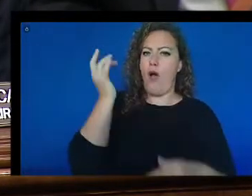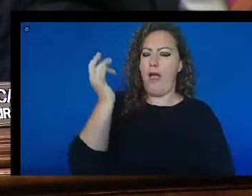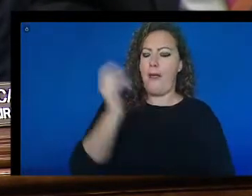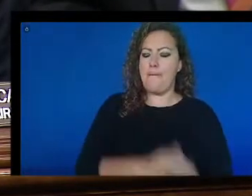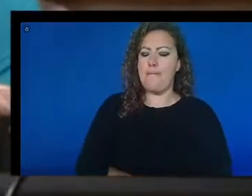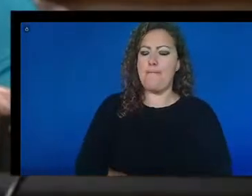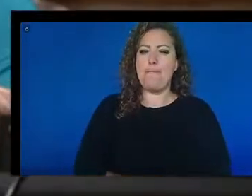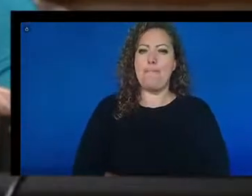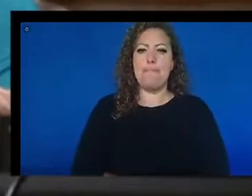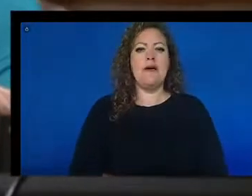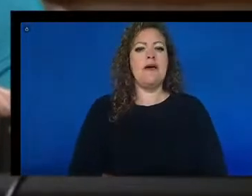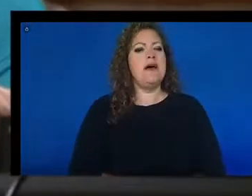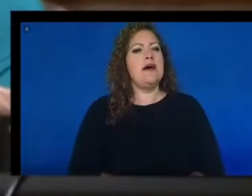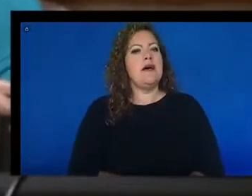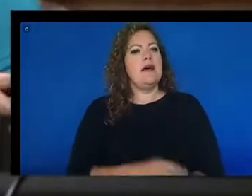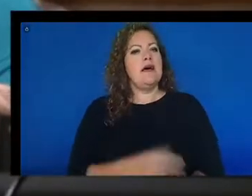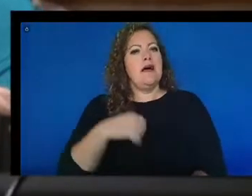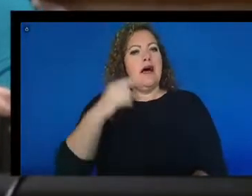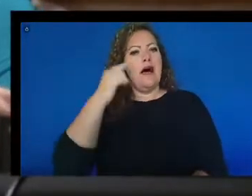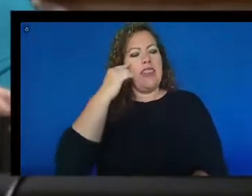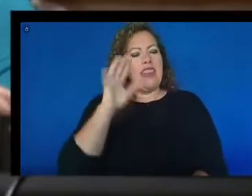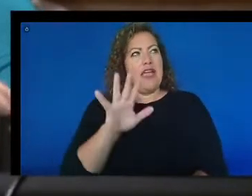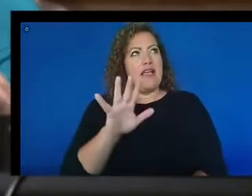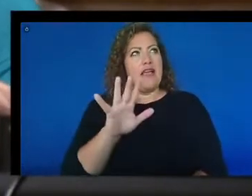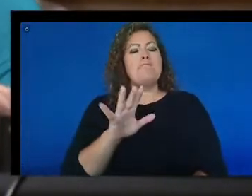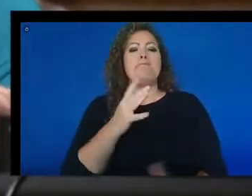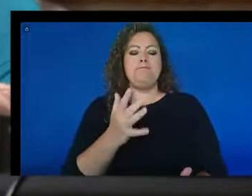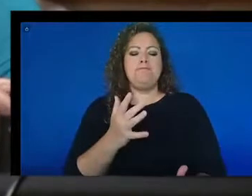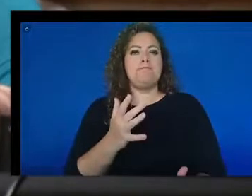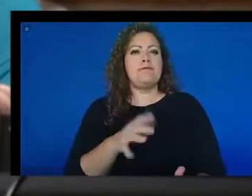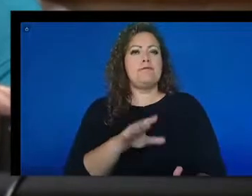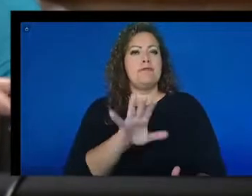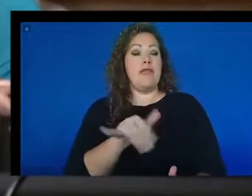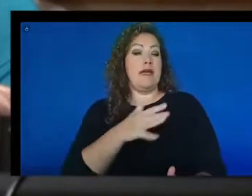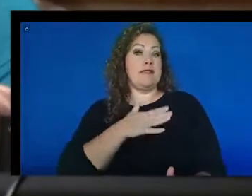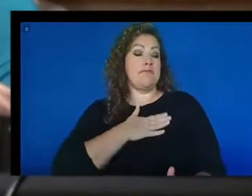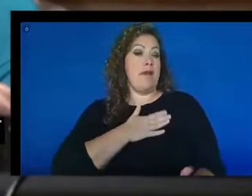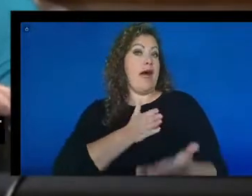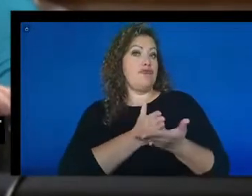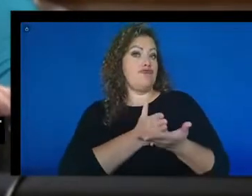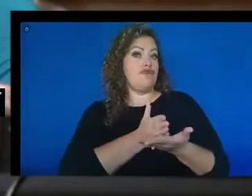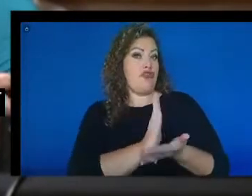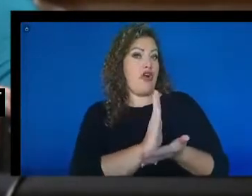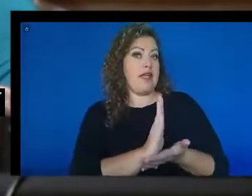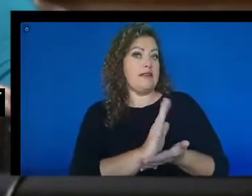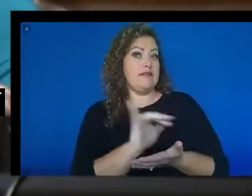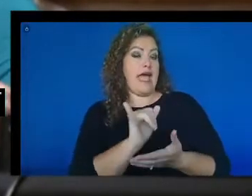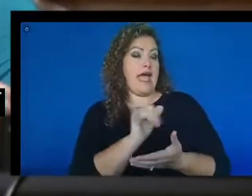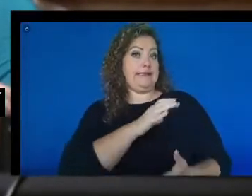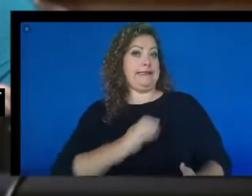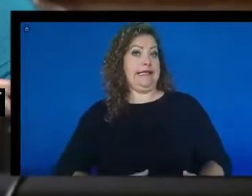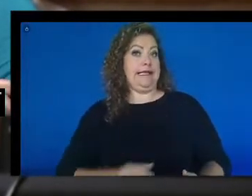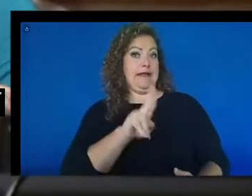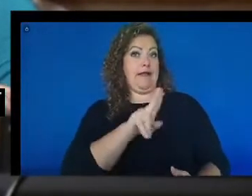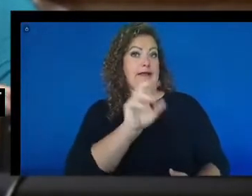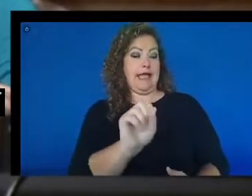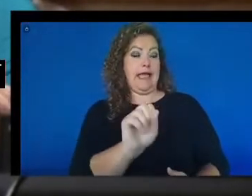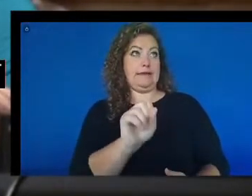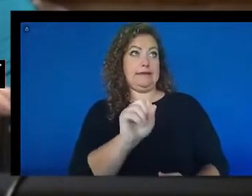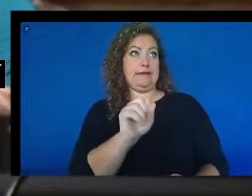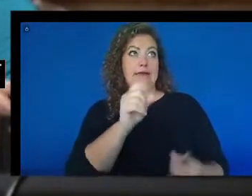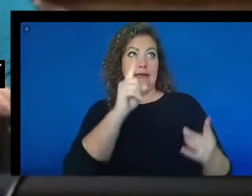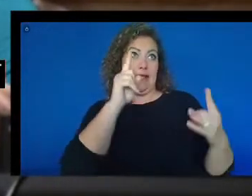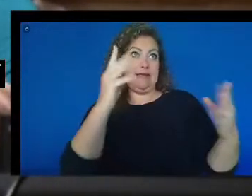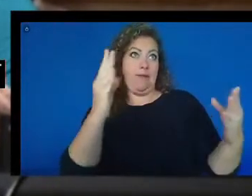I think it's besides the fact that it is my right as a citizen of the United States to expect that I can